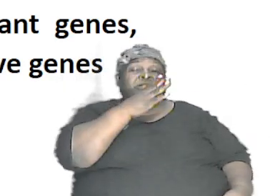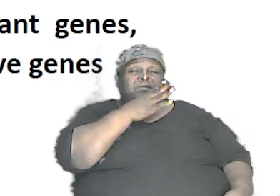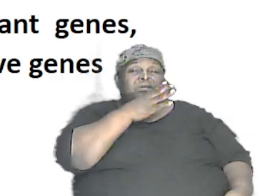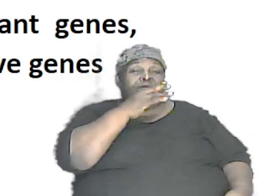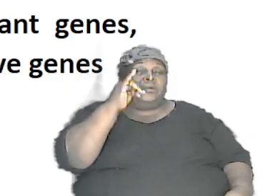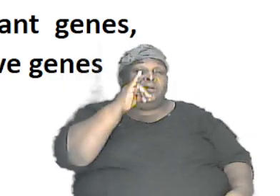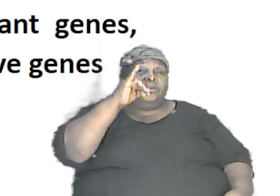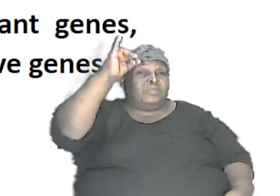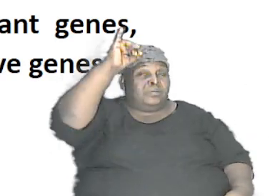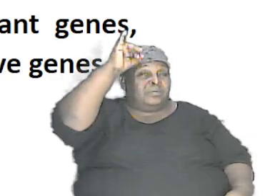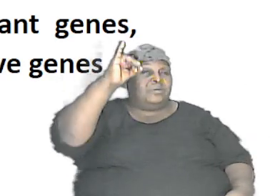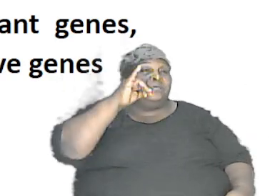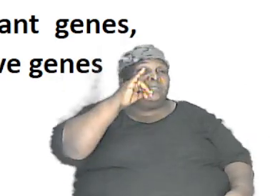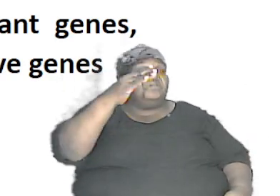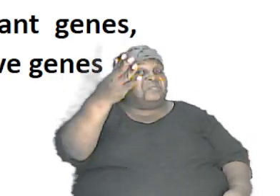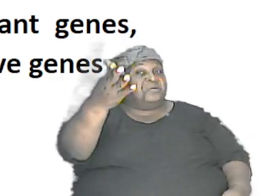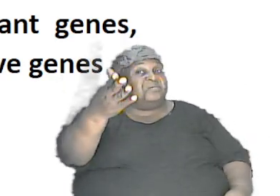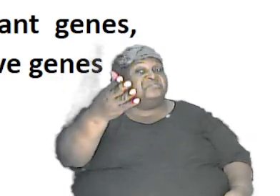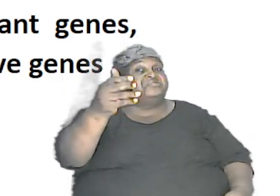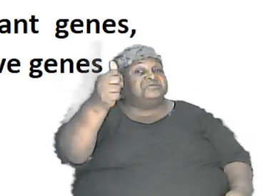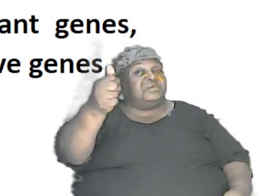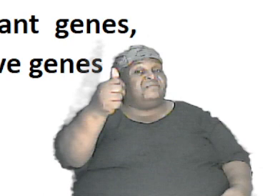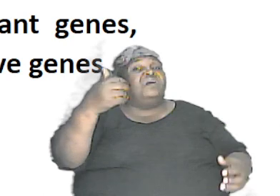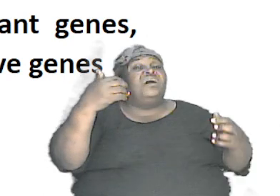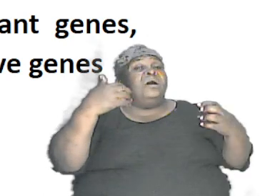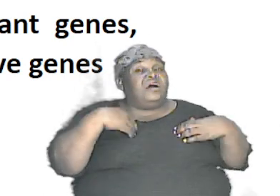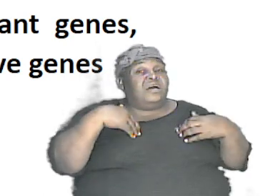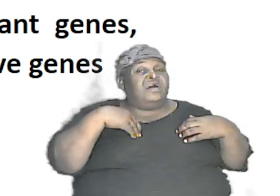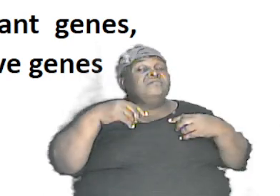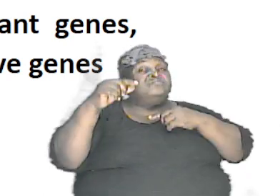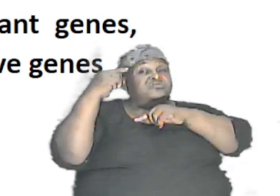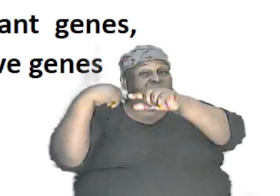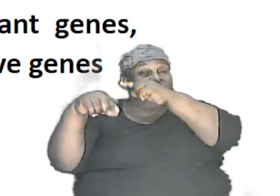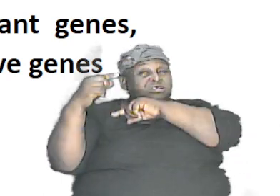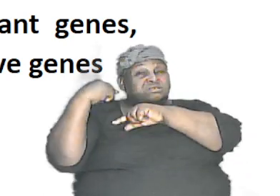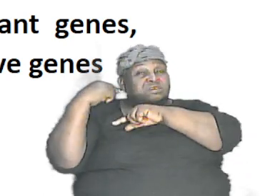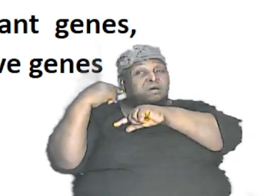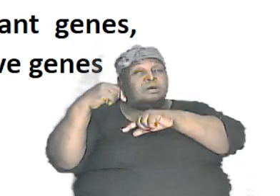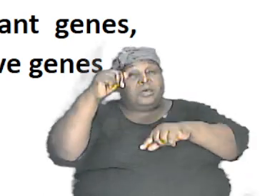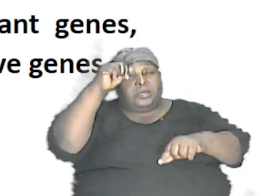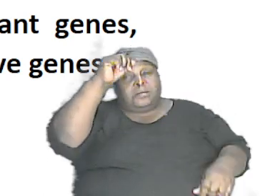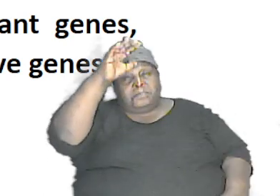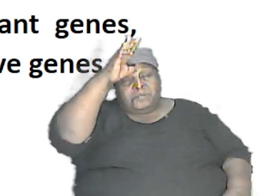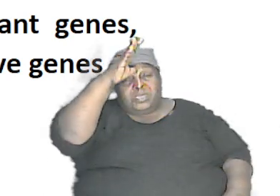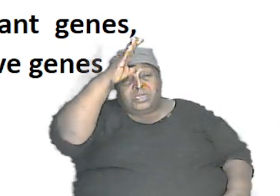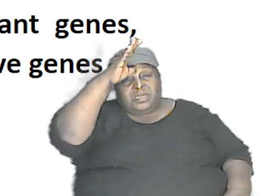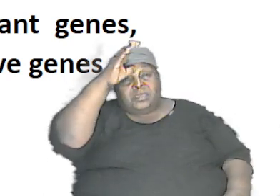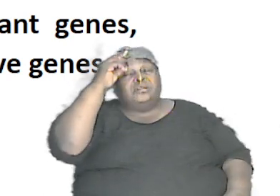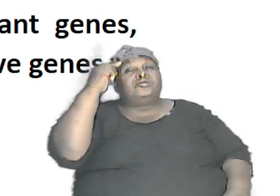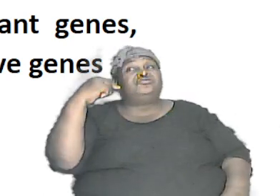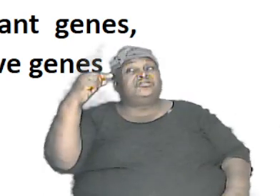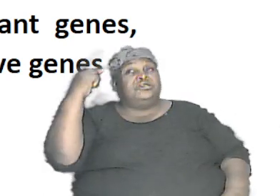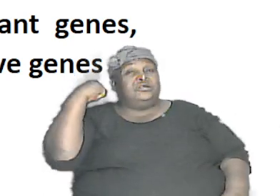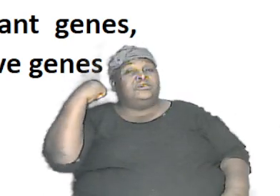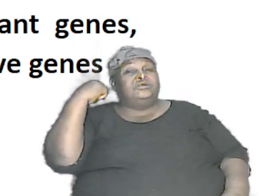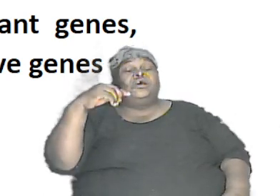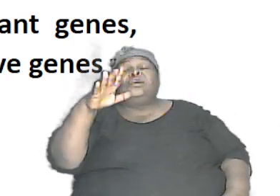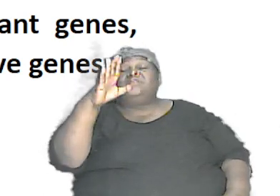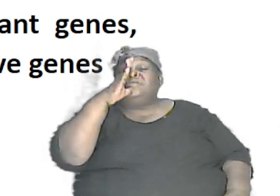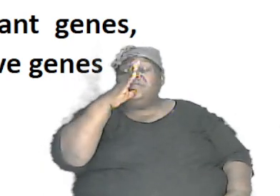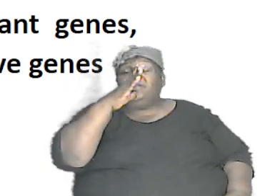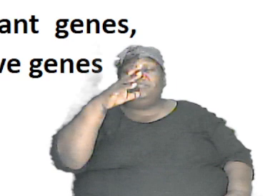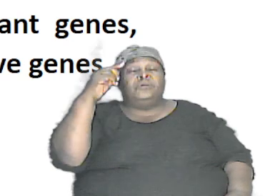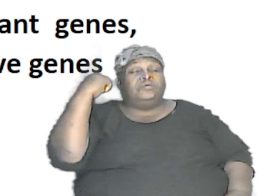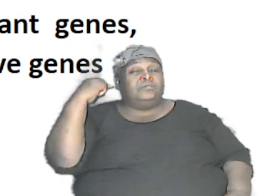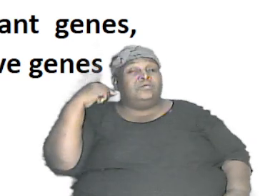parents they themselves have genes they have the male genes they have the female genes and when the two of them come together so